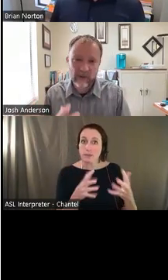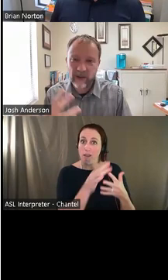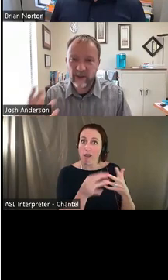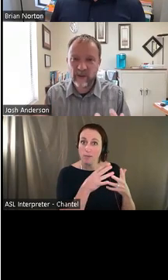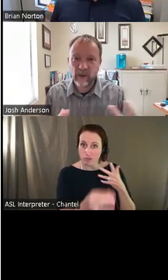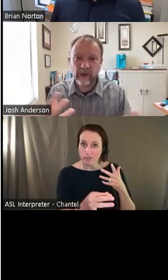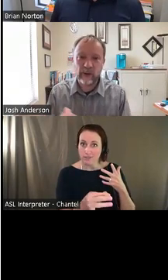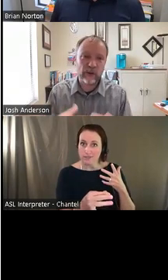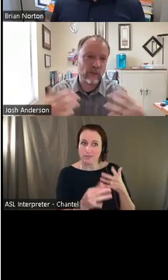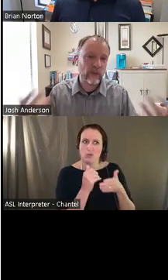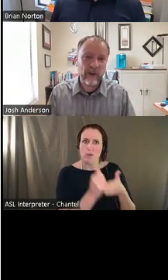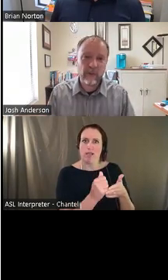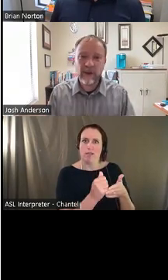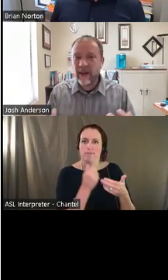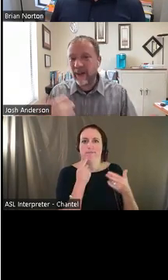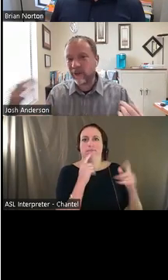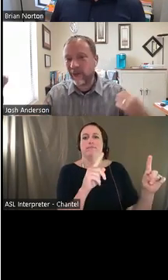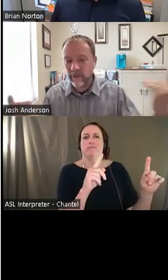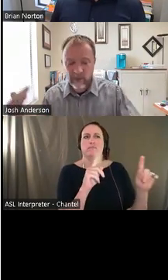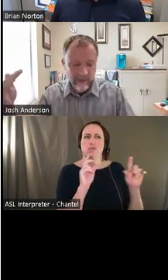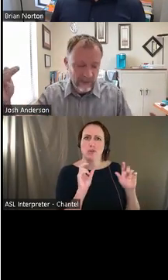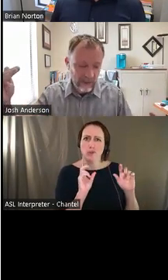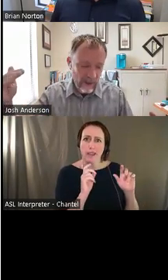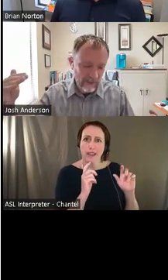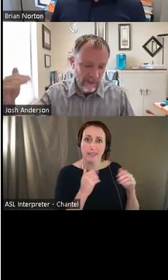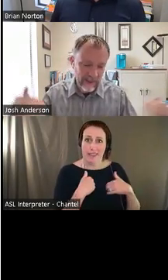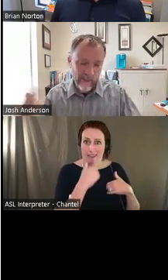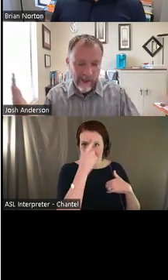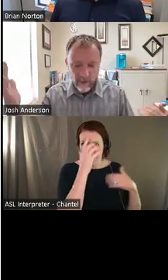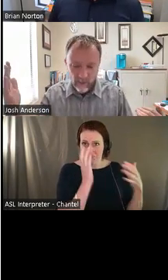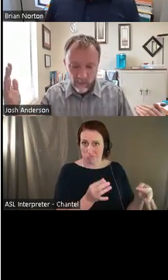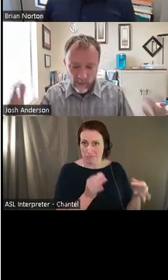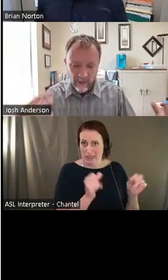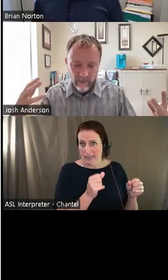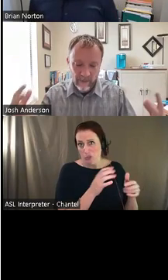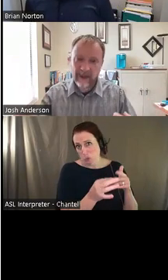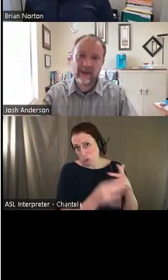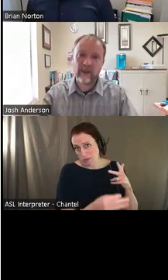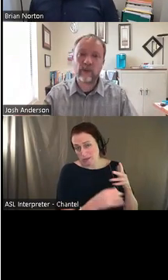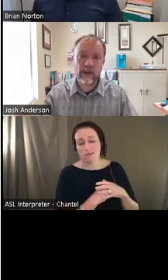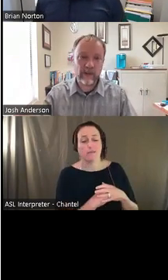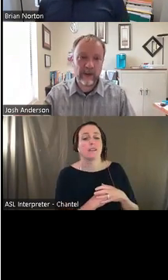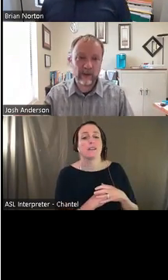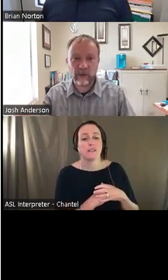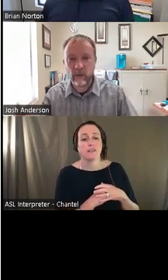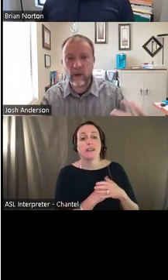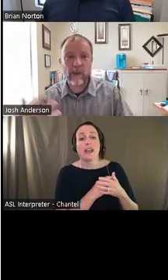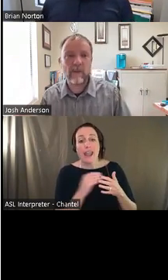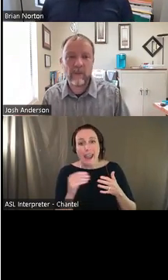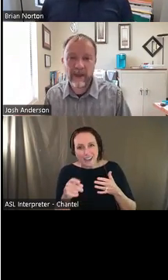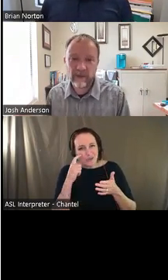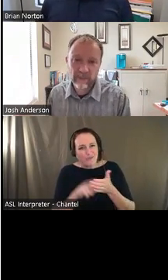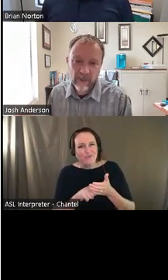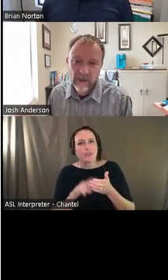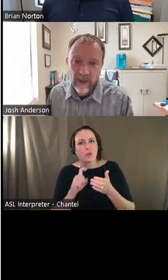there's always kind of the availability to choose between them. And there's a lot of things that you have to think about when making those recommendations on what